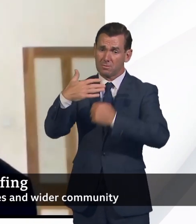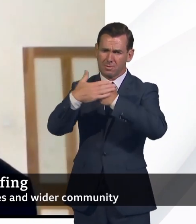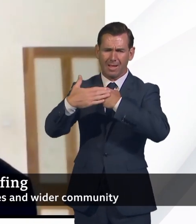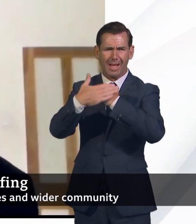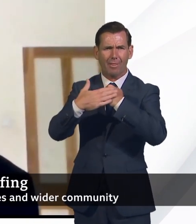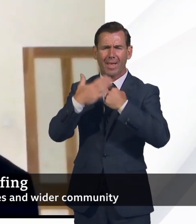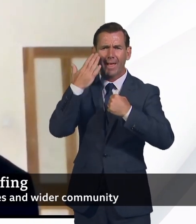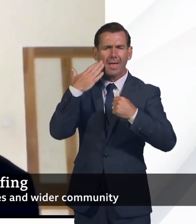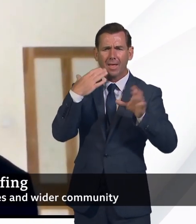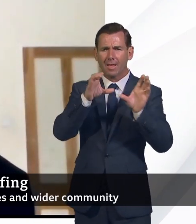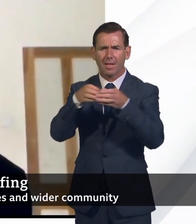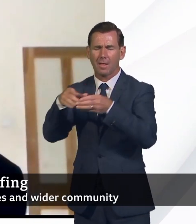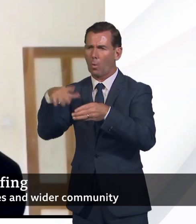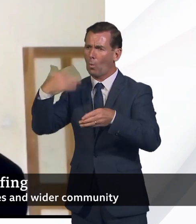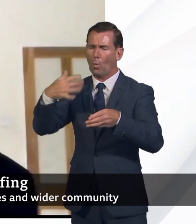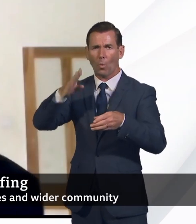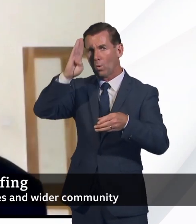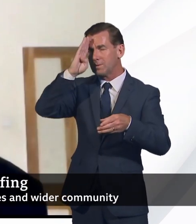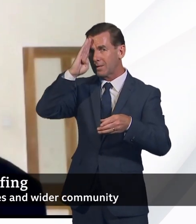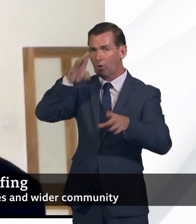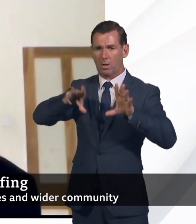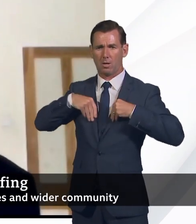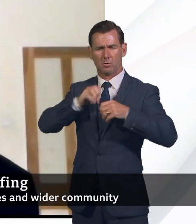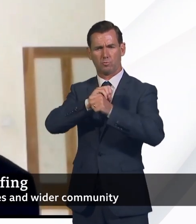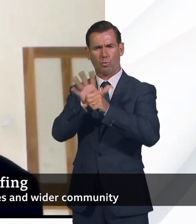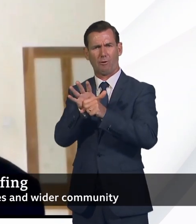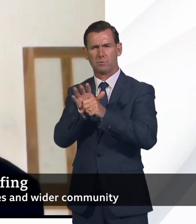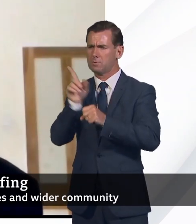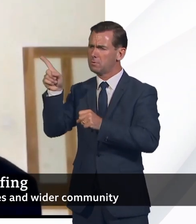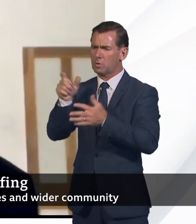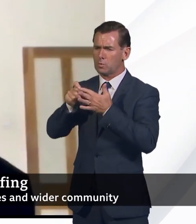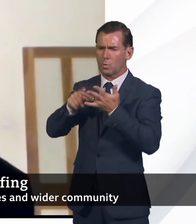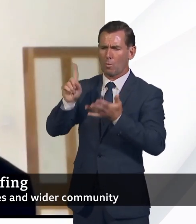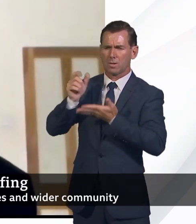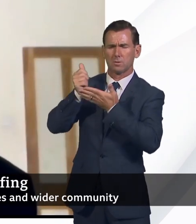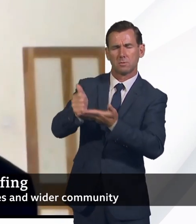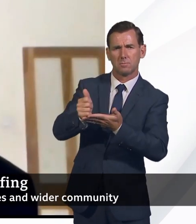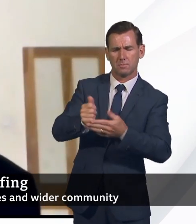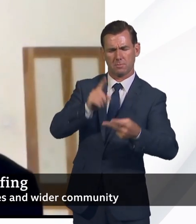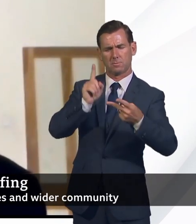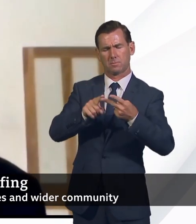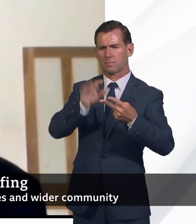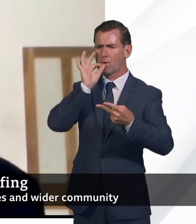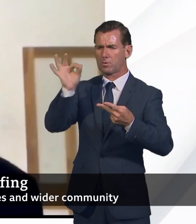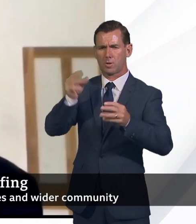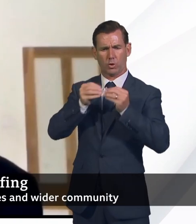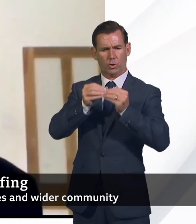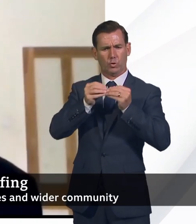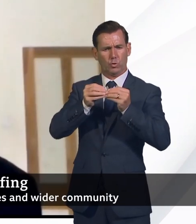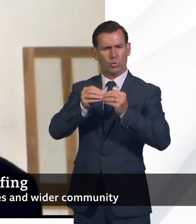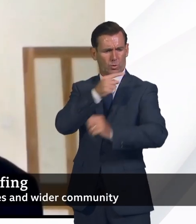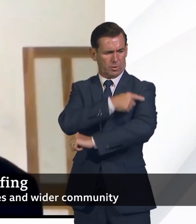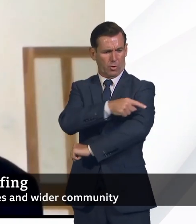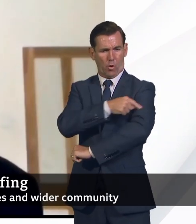backgrounds? And secondly, we've heard concerns that student nurses who answered the government's call to join the